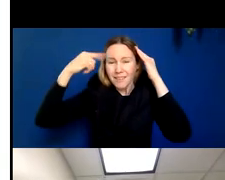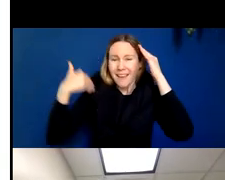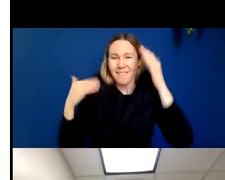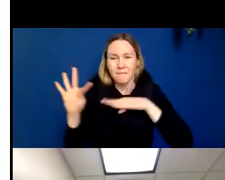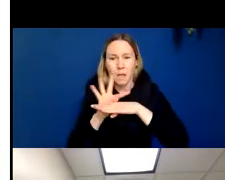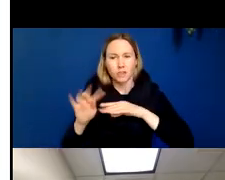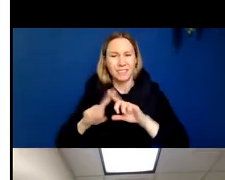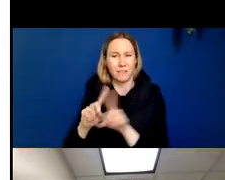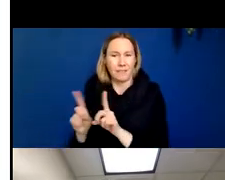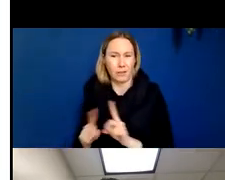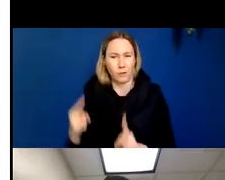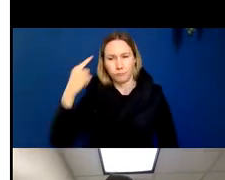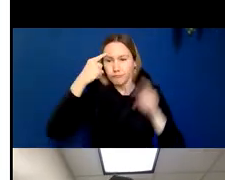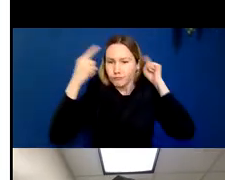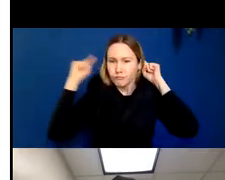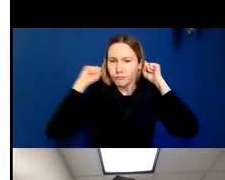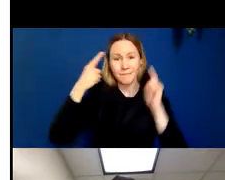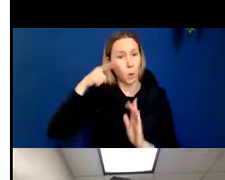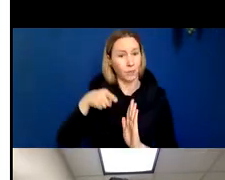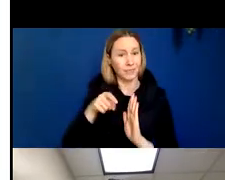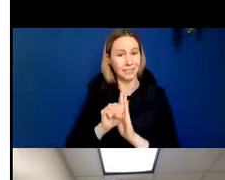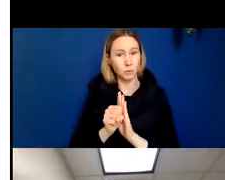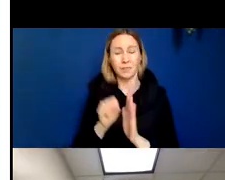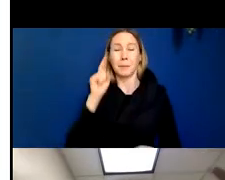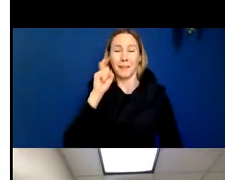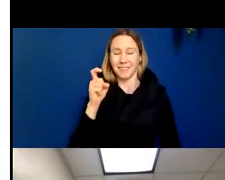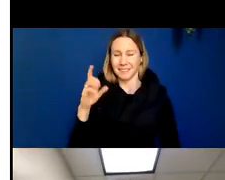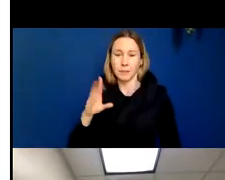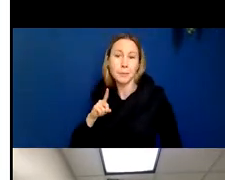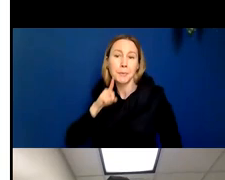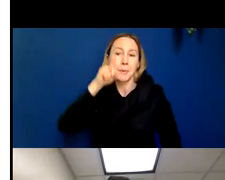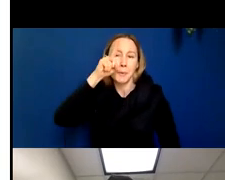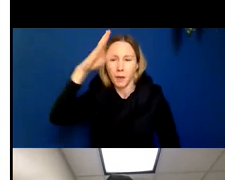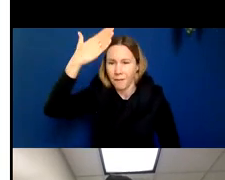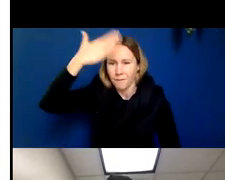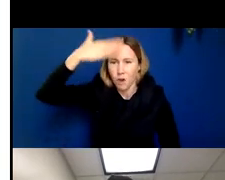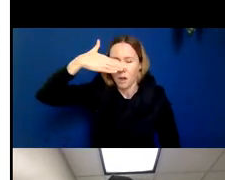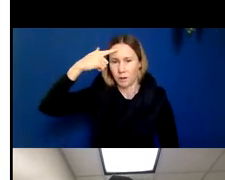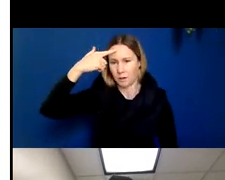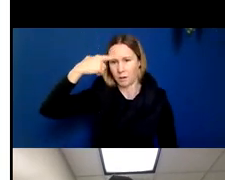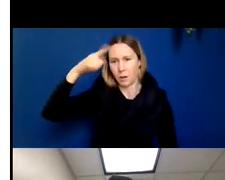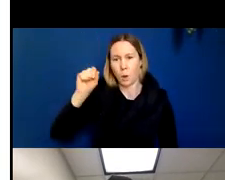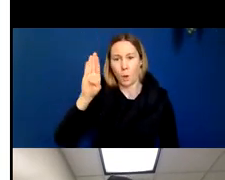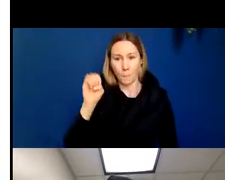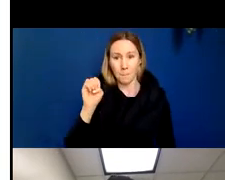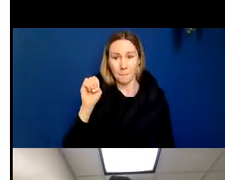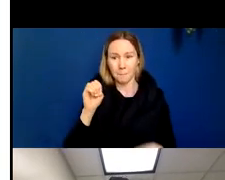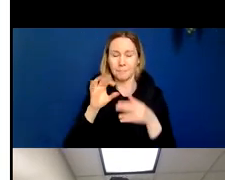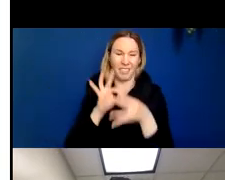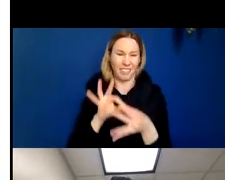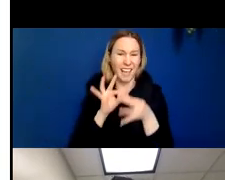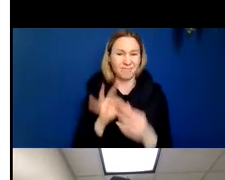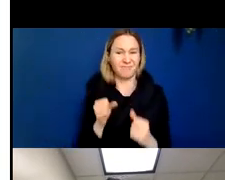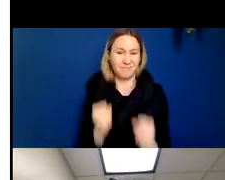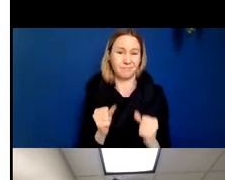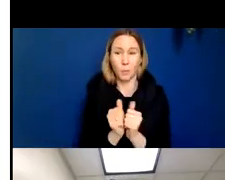And in this case, the frontal lobes came up as a part of the brain that was very intricately related to things like personality and